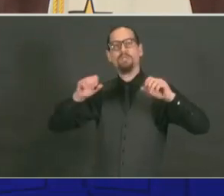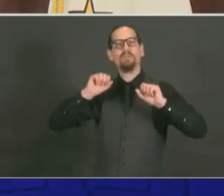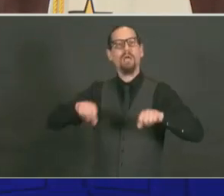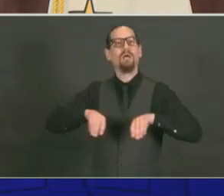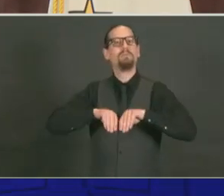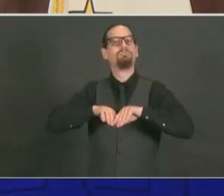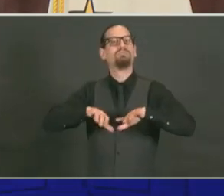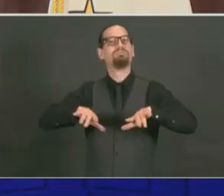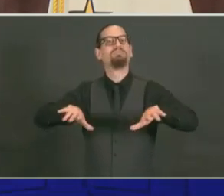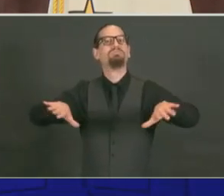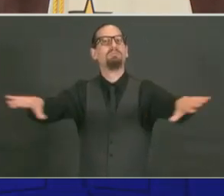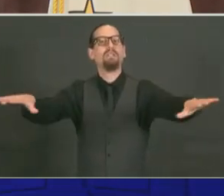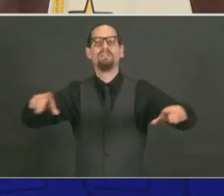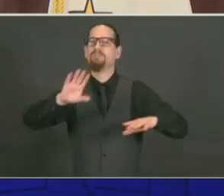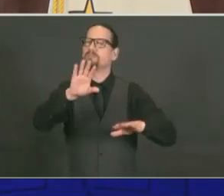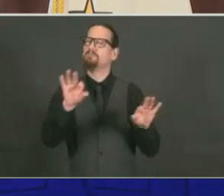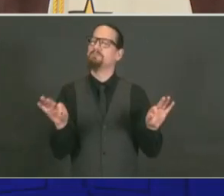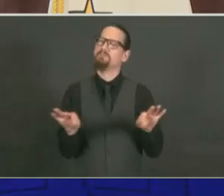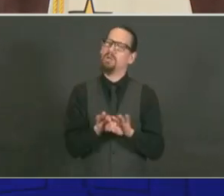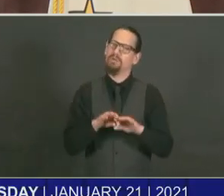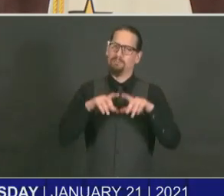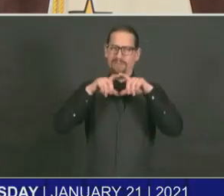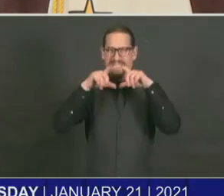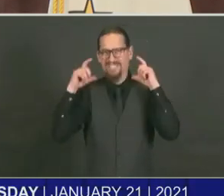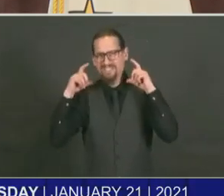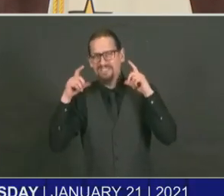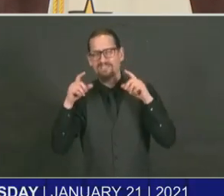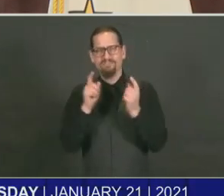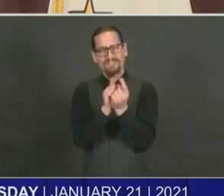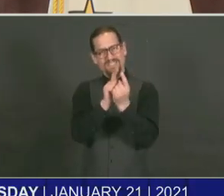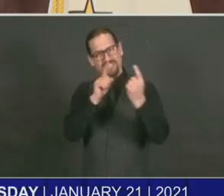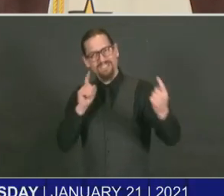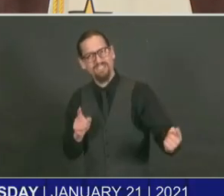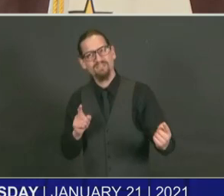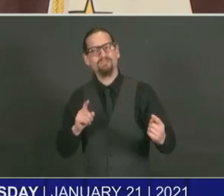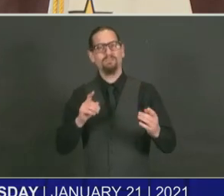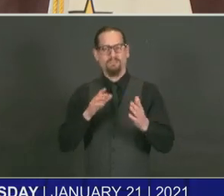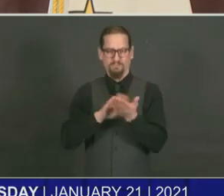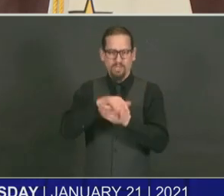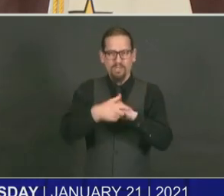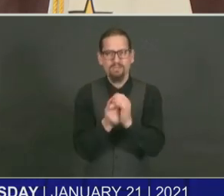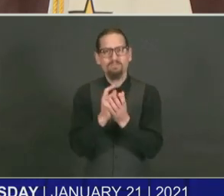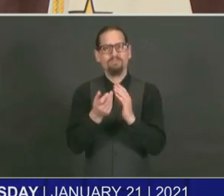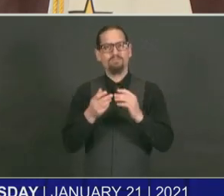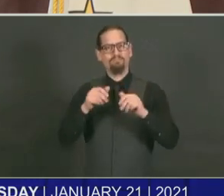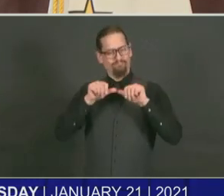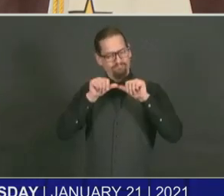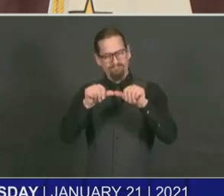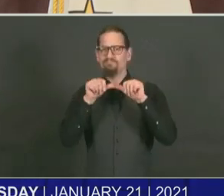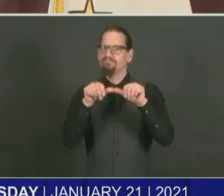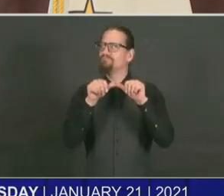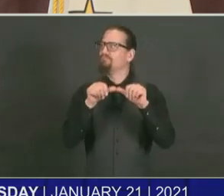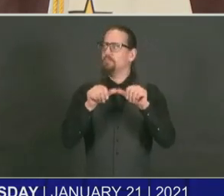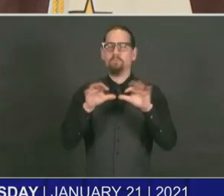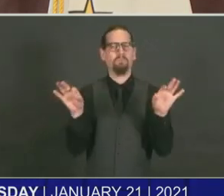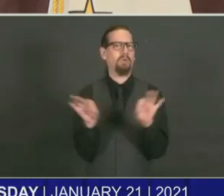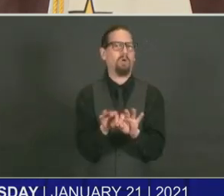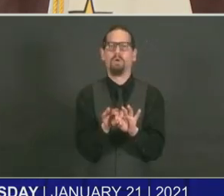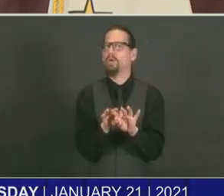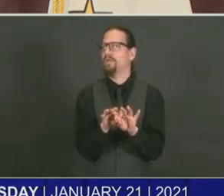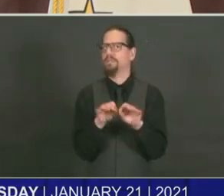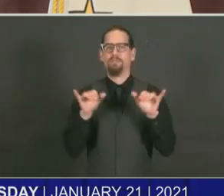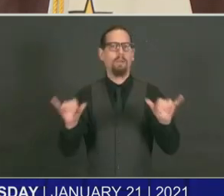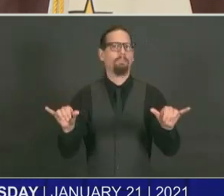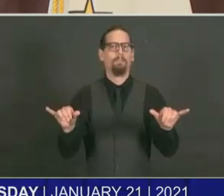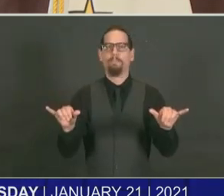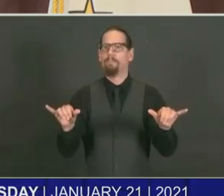distance around anyone you don't live with, wash your hands regularly, and continue to be vigilant